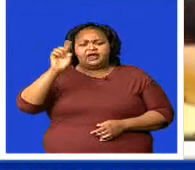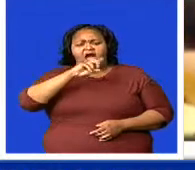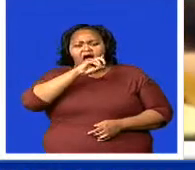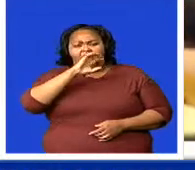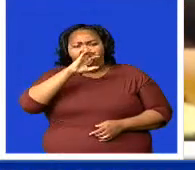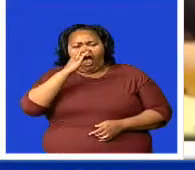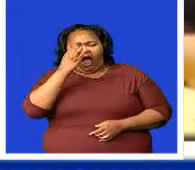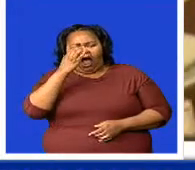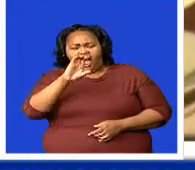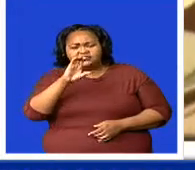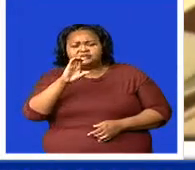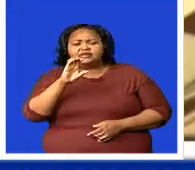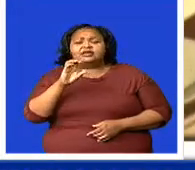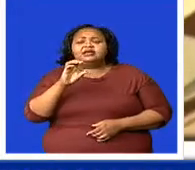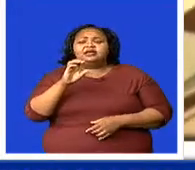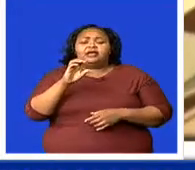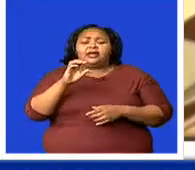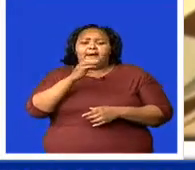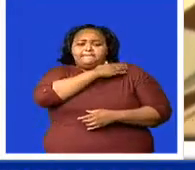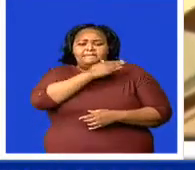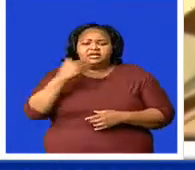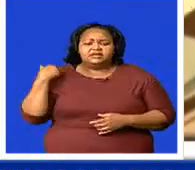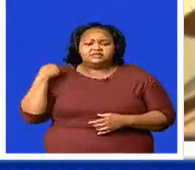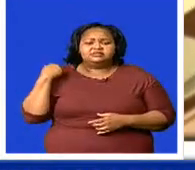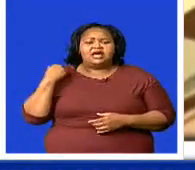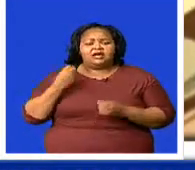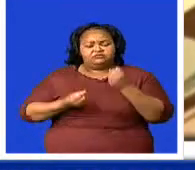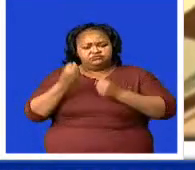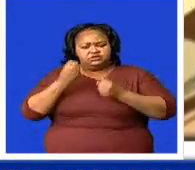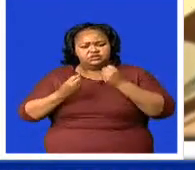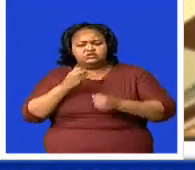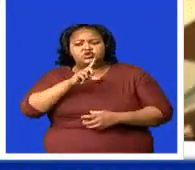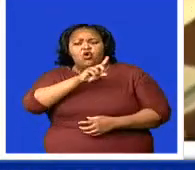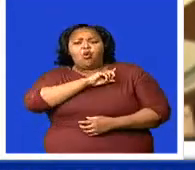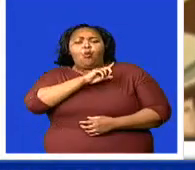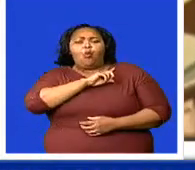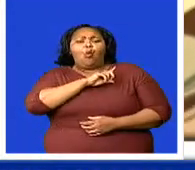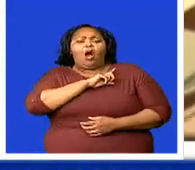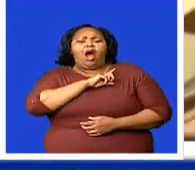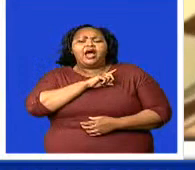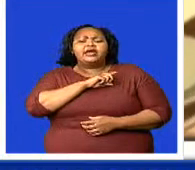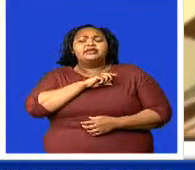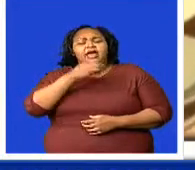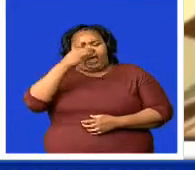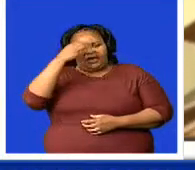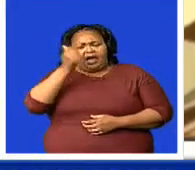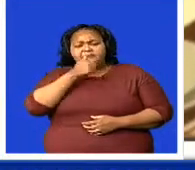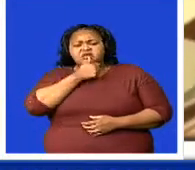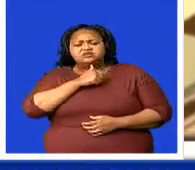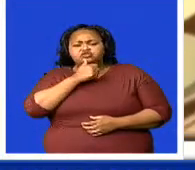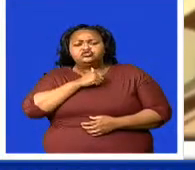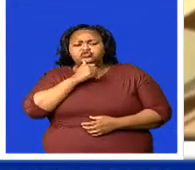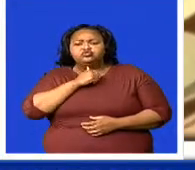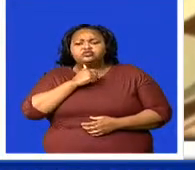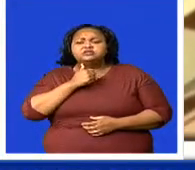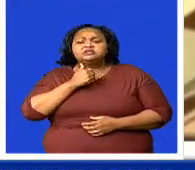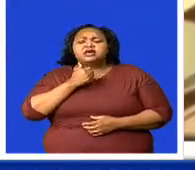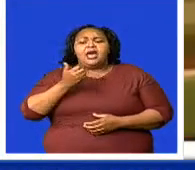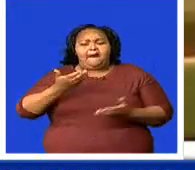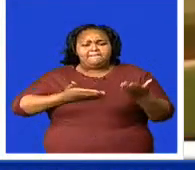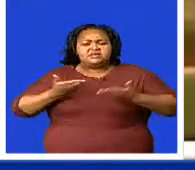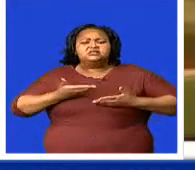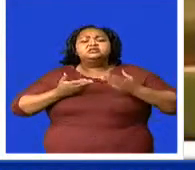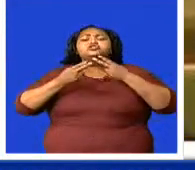uses more private law firms than those from the Attorney General's office. Other MPs asked whether